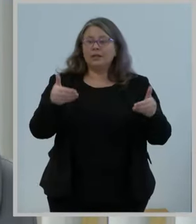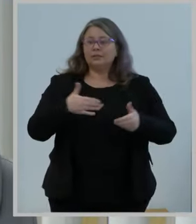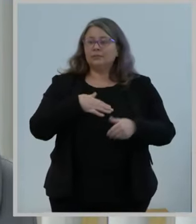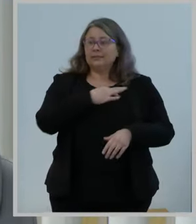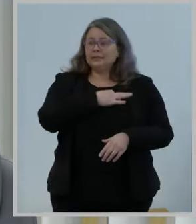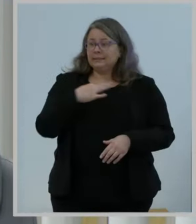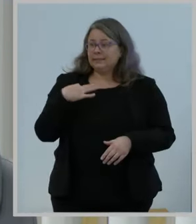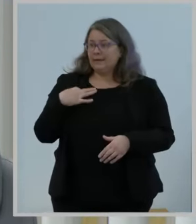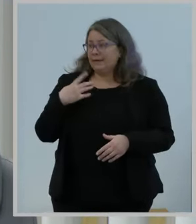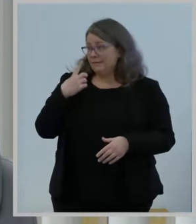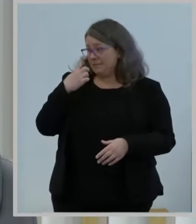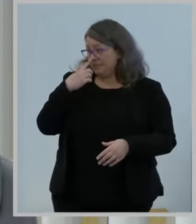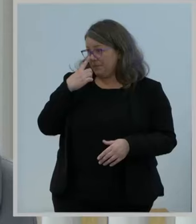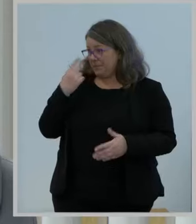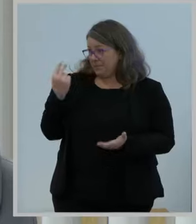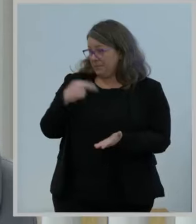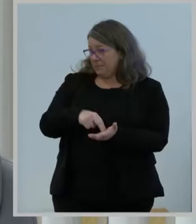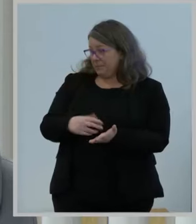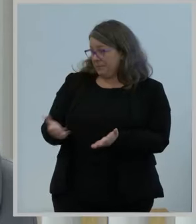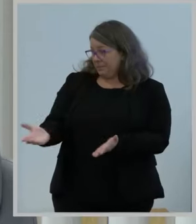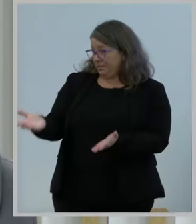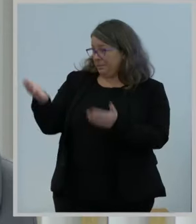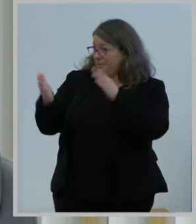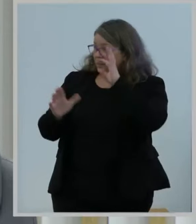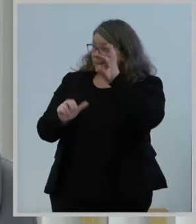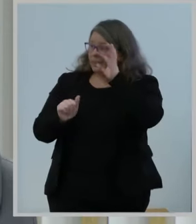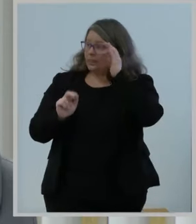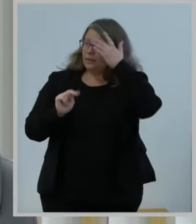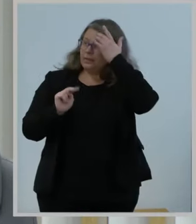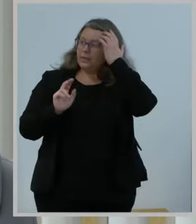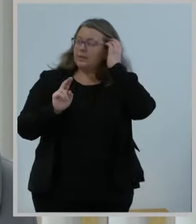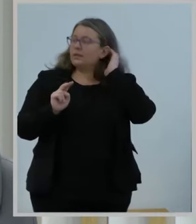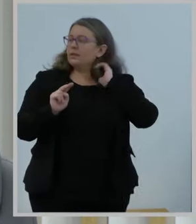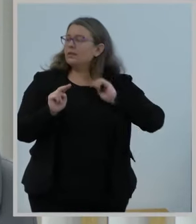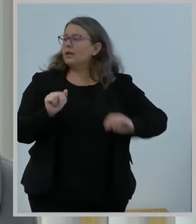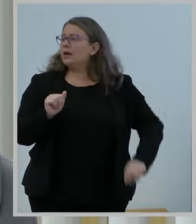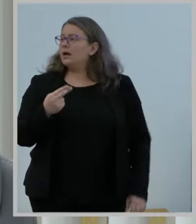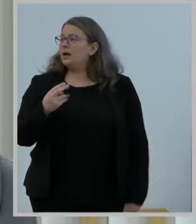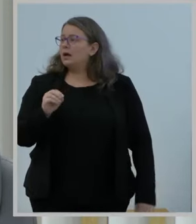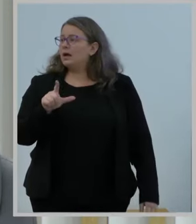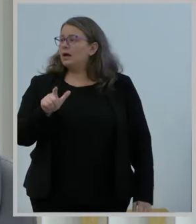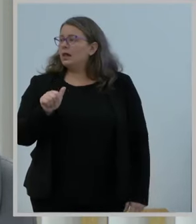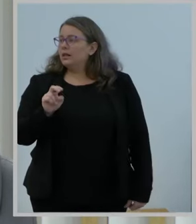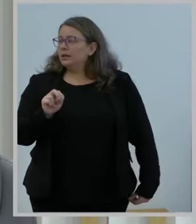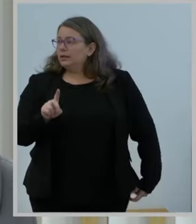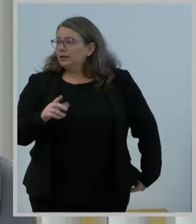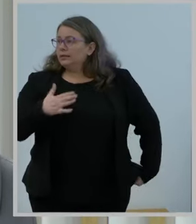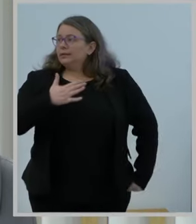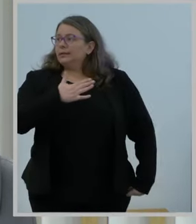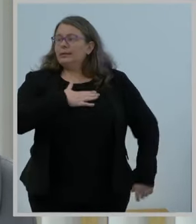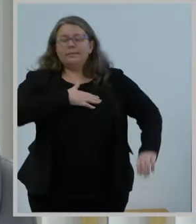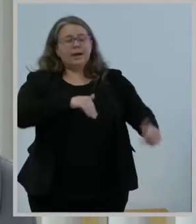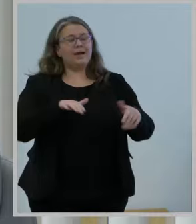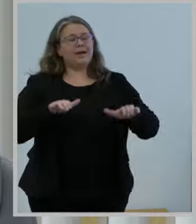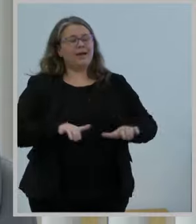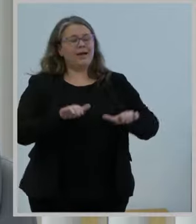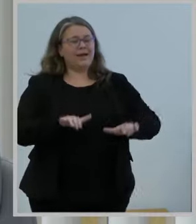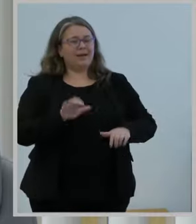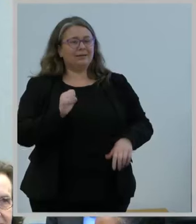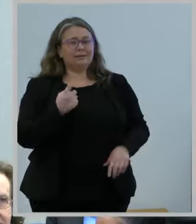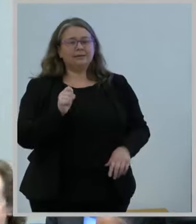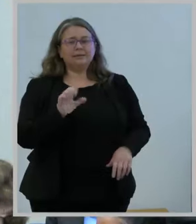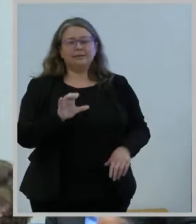to ask them to stand up, please. Anna Holland. Anna Holland is my acting executive assistant.